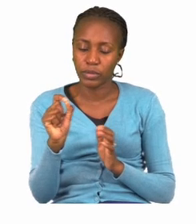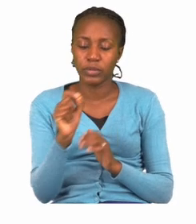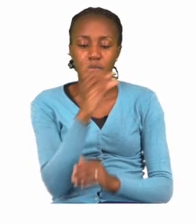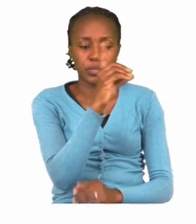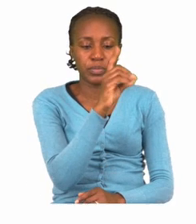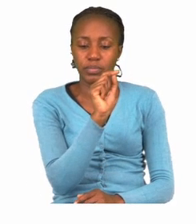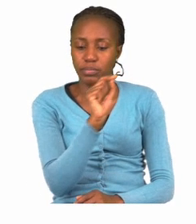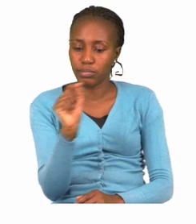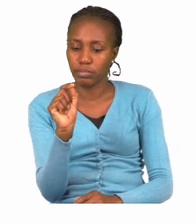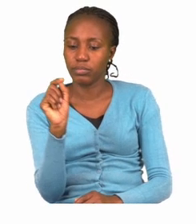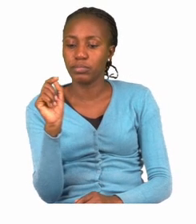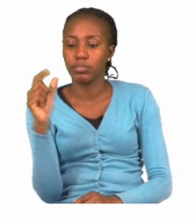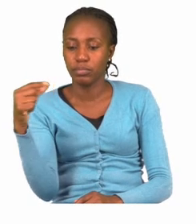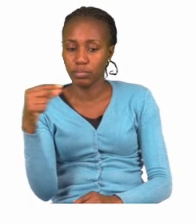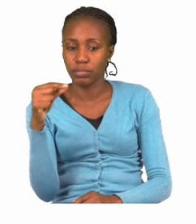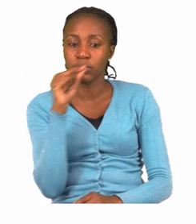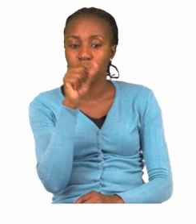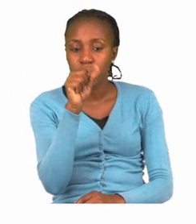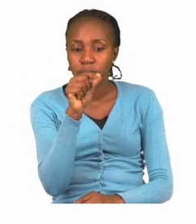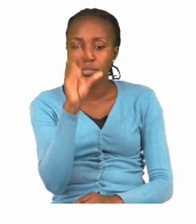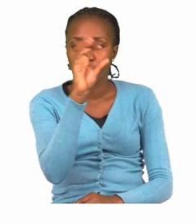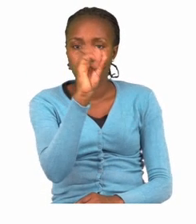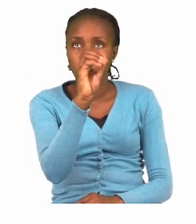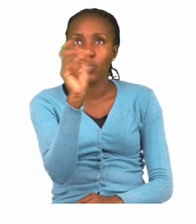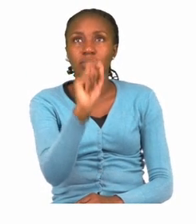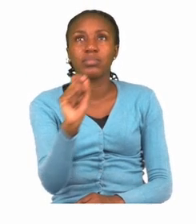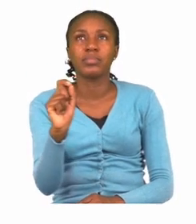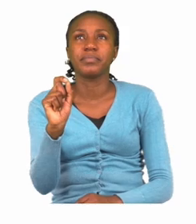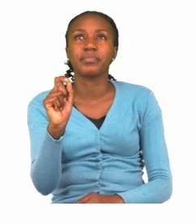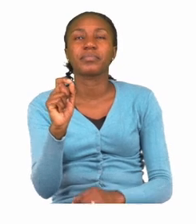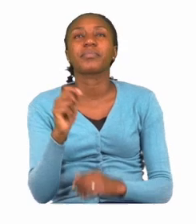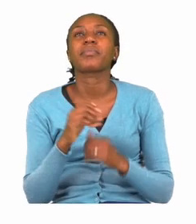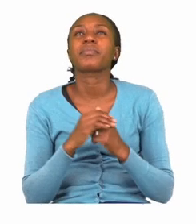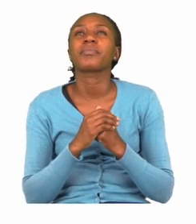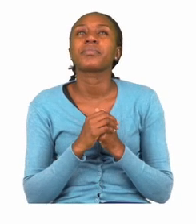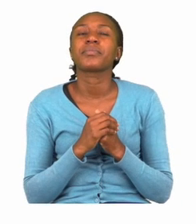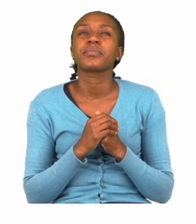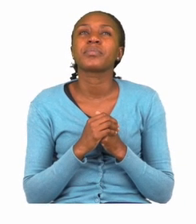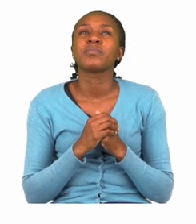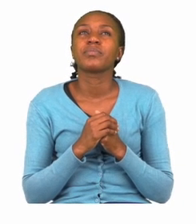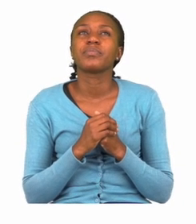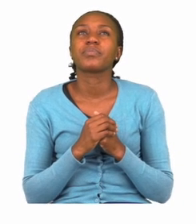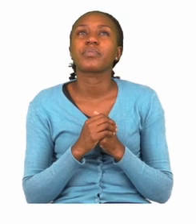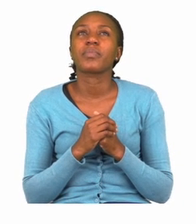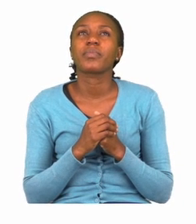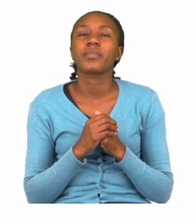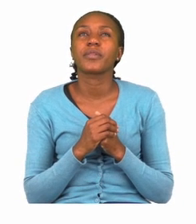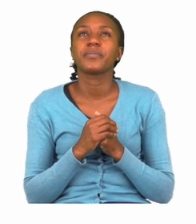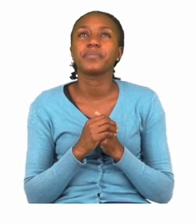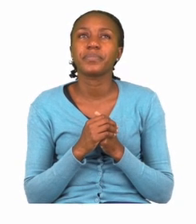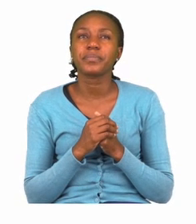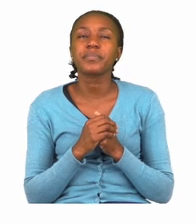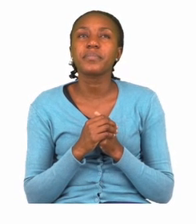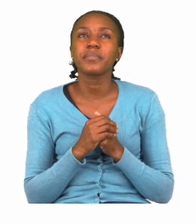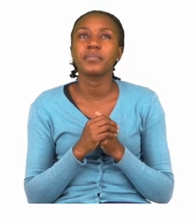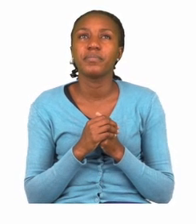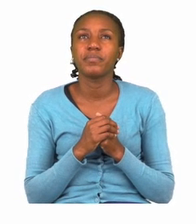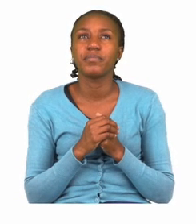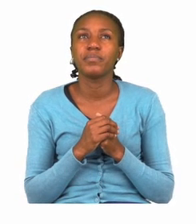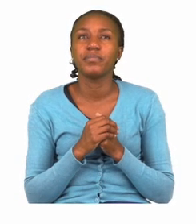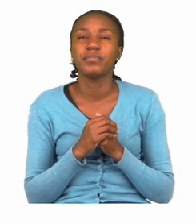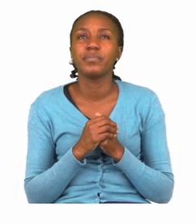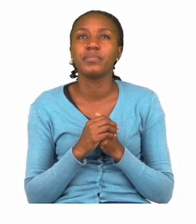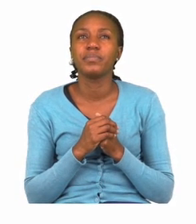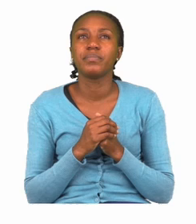is the letter O. So you have to go ahead and write in the letter O so